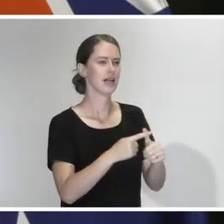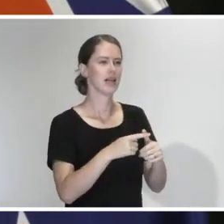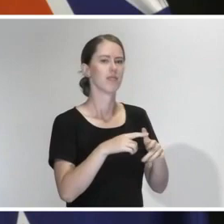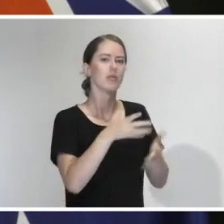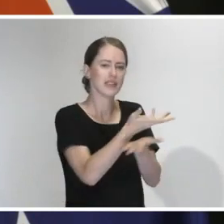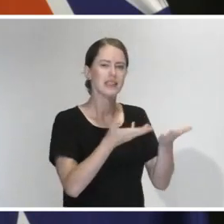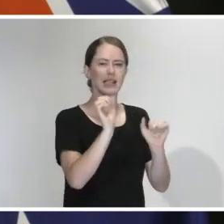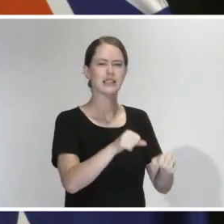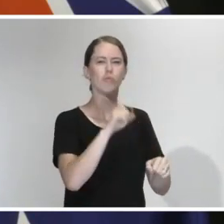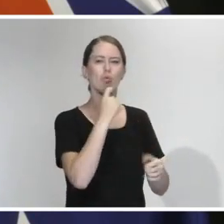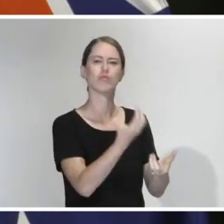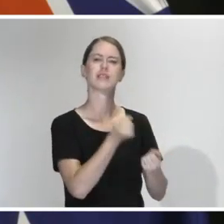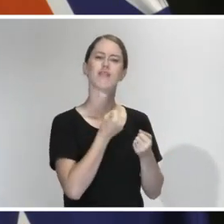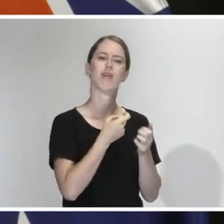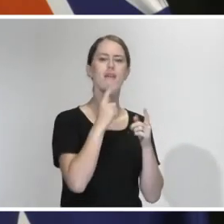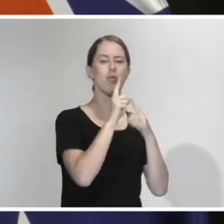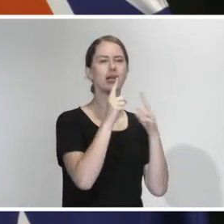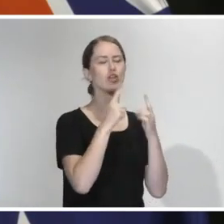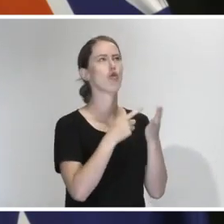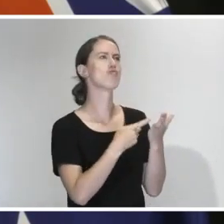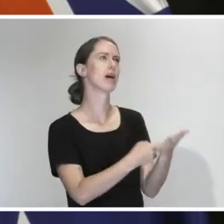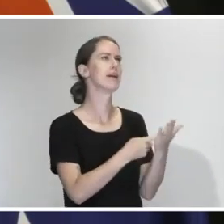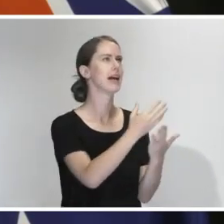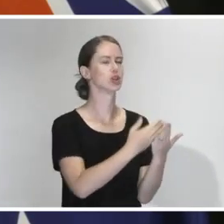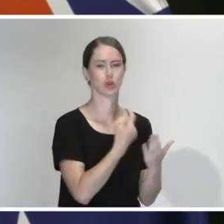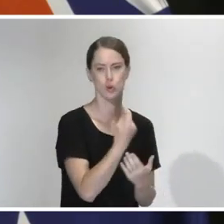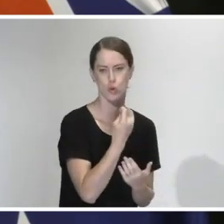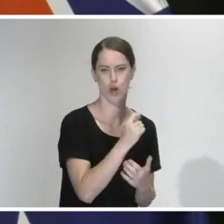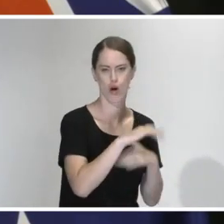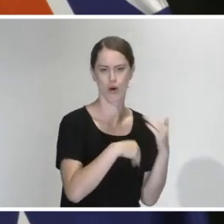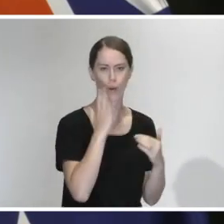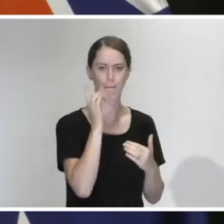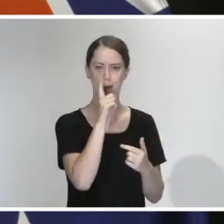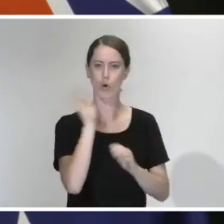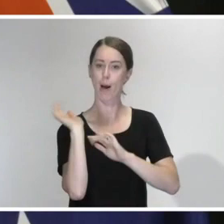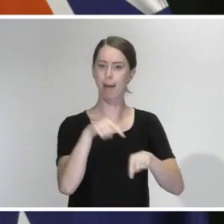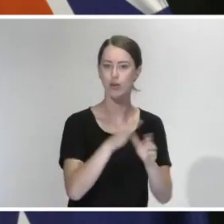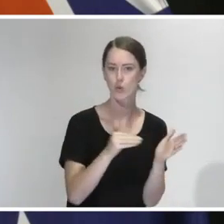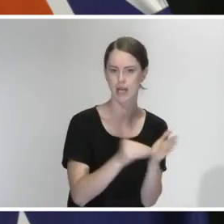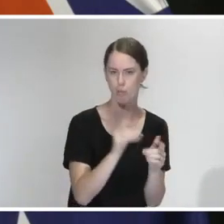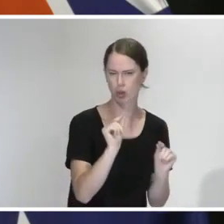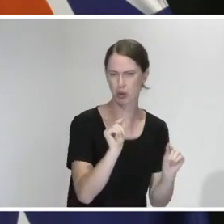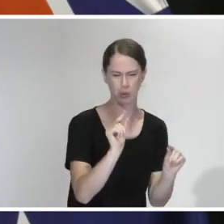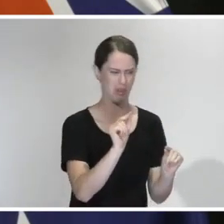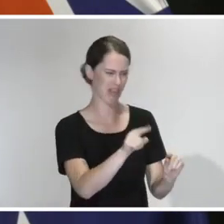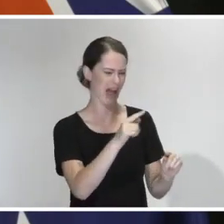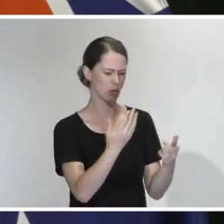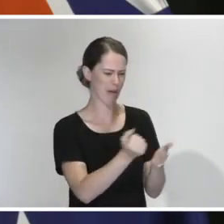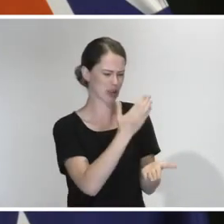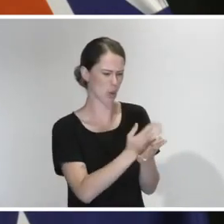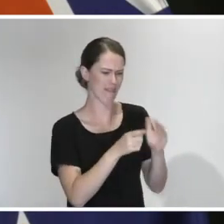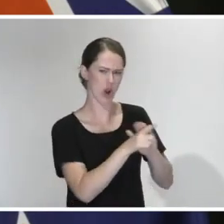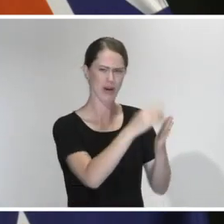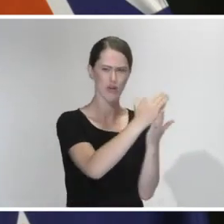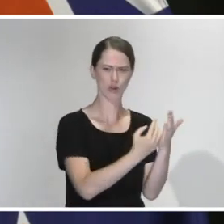recommendations in the next – well, I'm expecting them very shortly. There was a preliminary discussion, though, around our